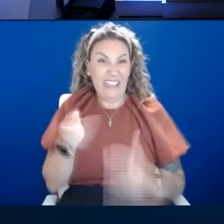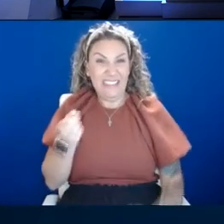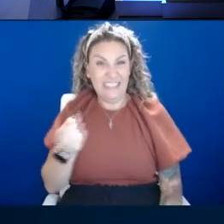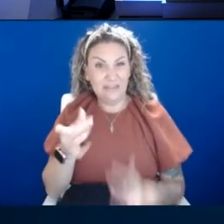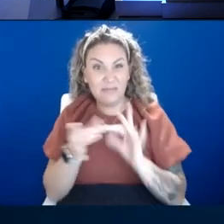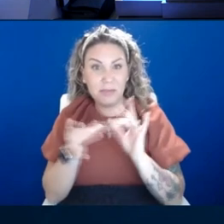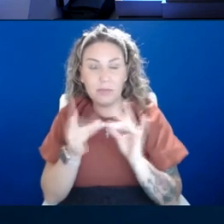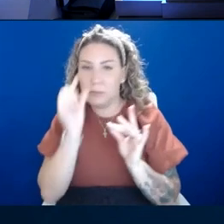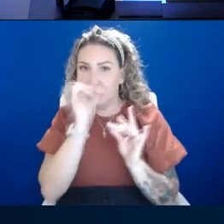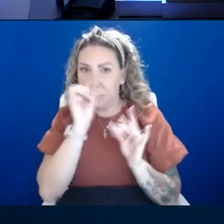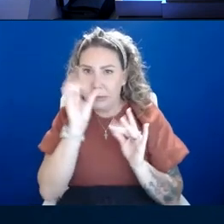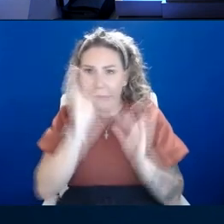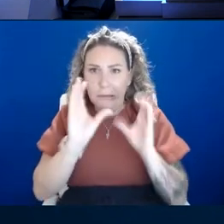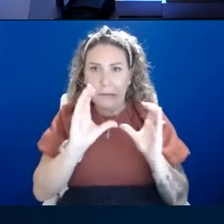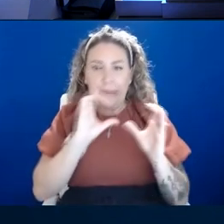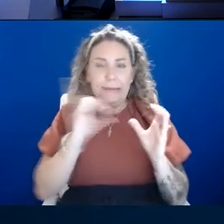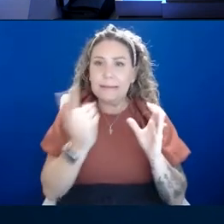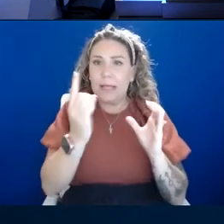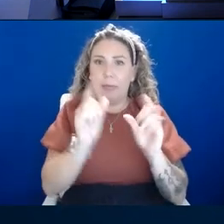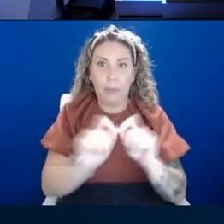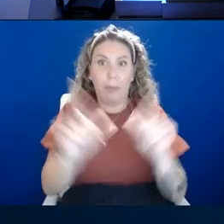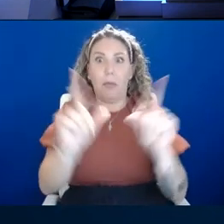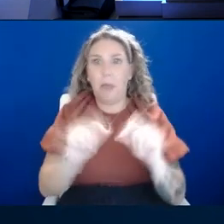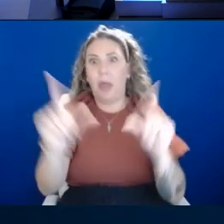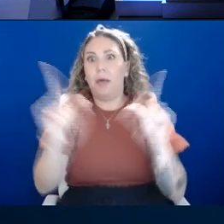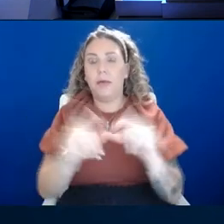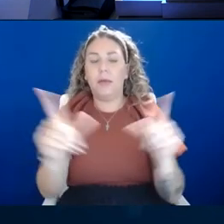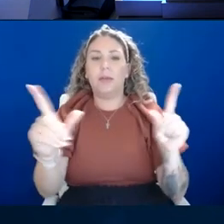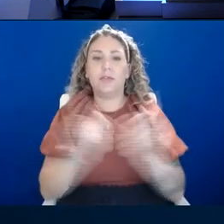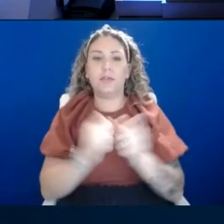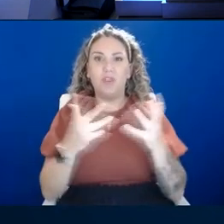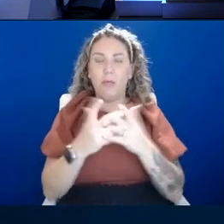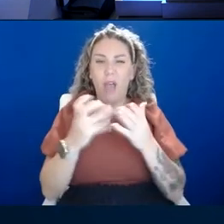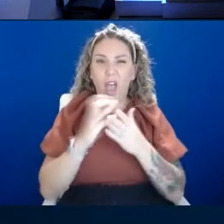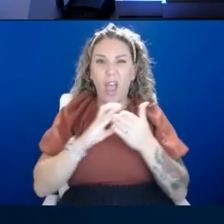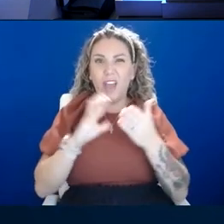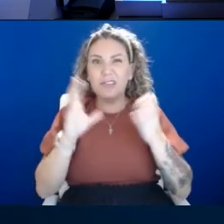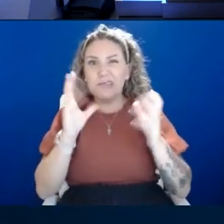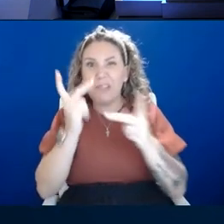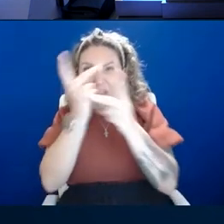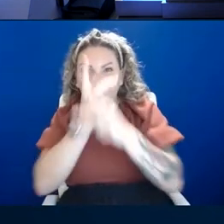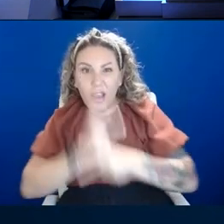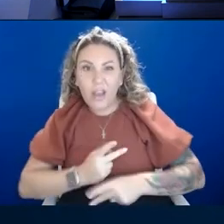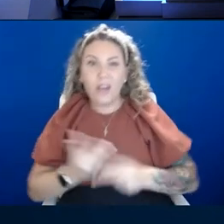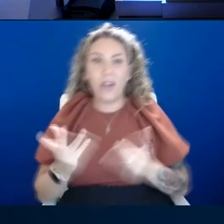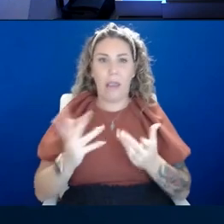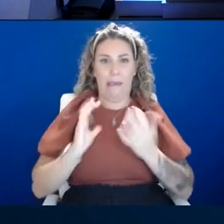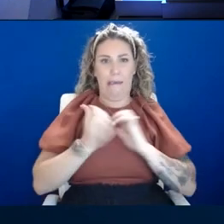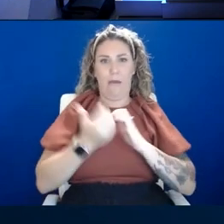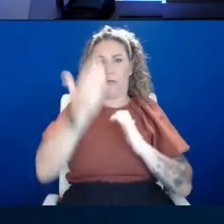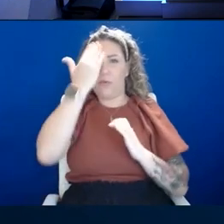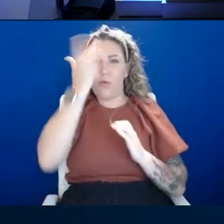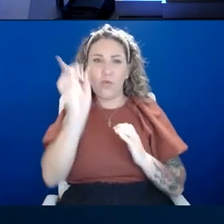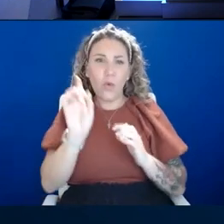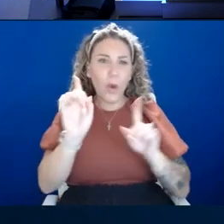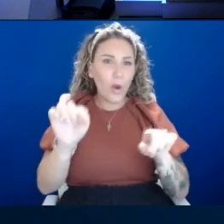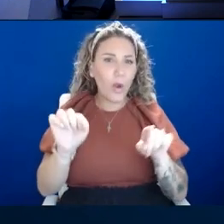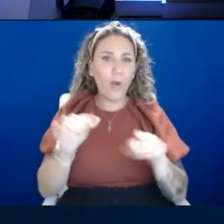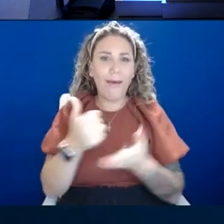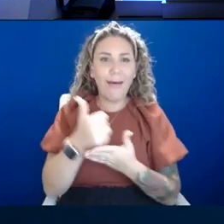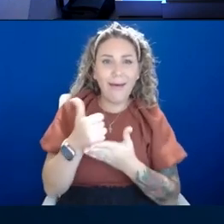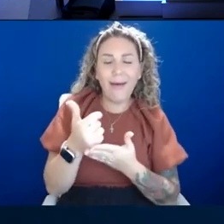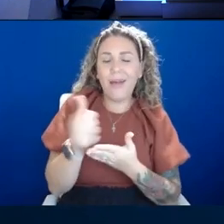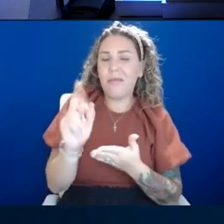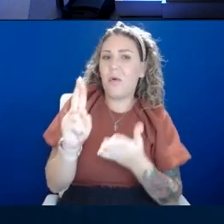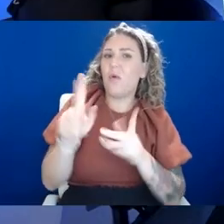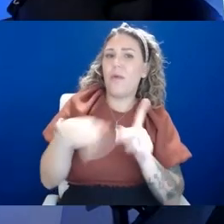search something and you're just, there's so much to sift through. So how do we know where to go for help? What kind of